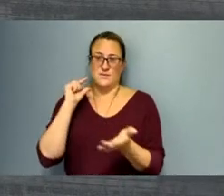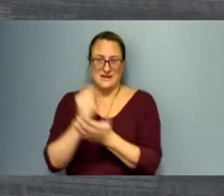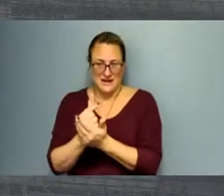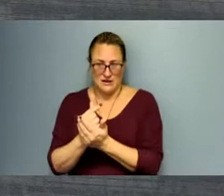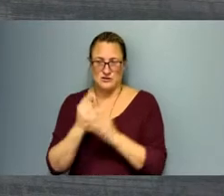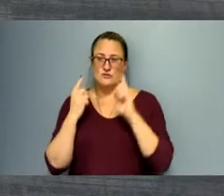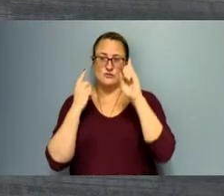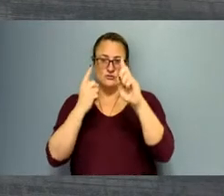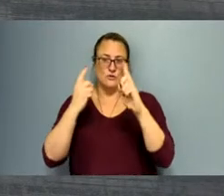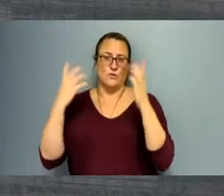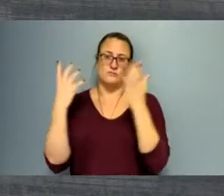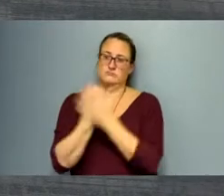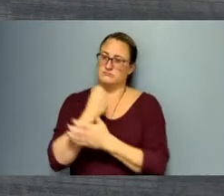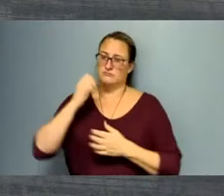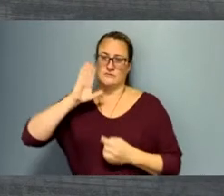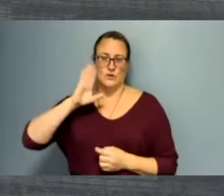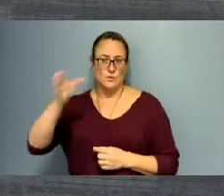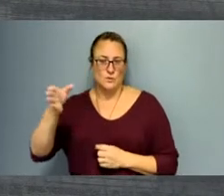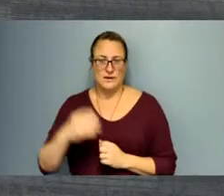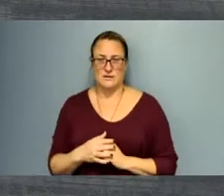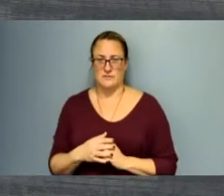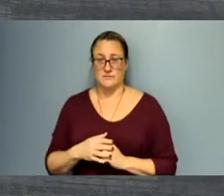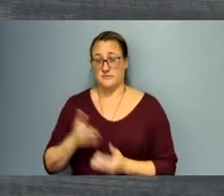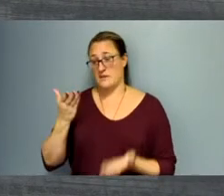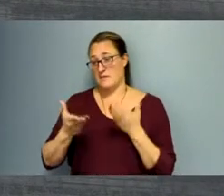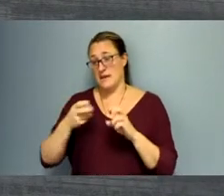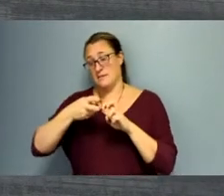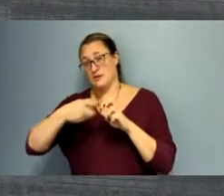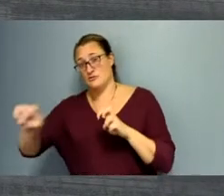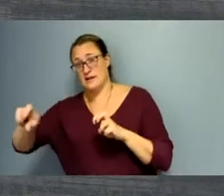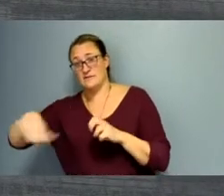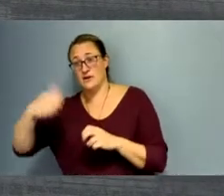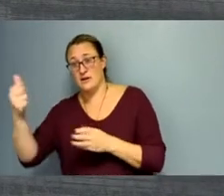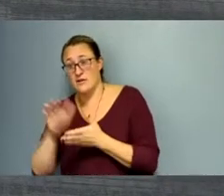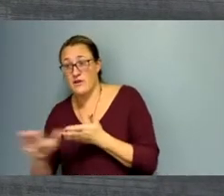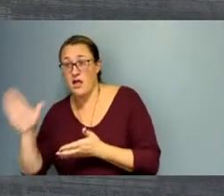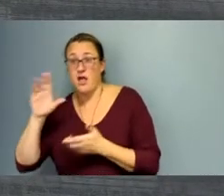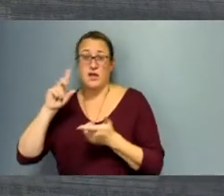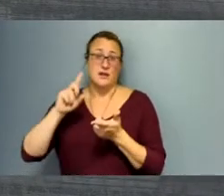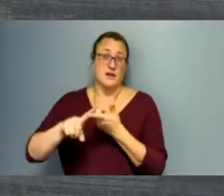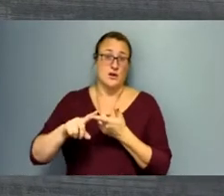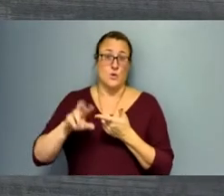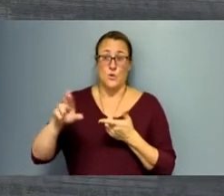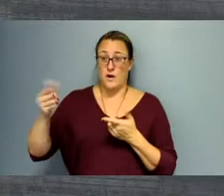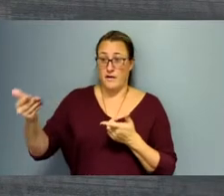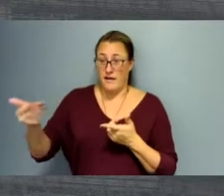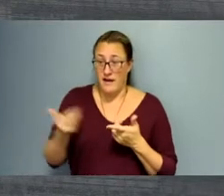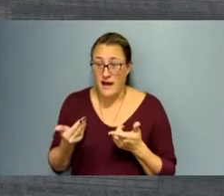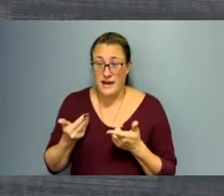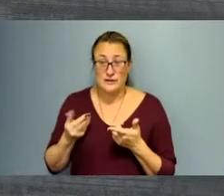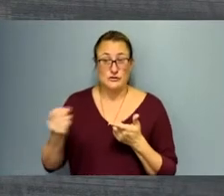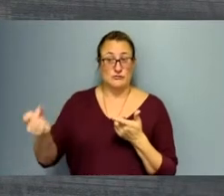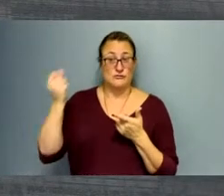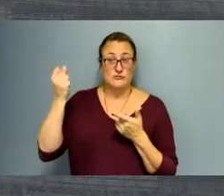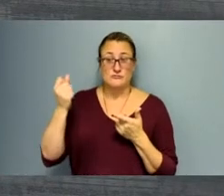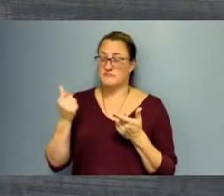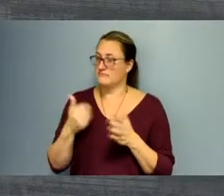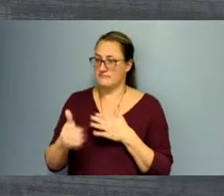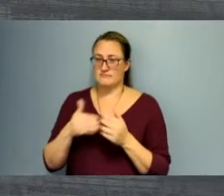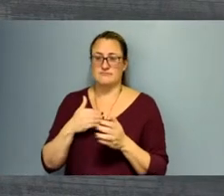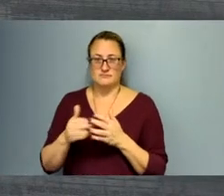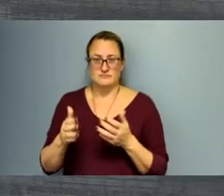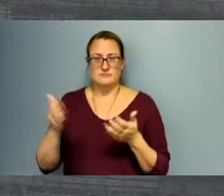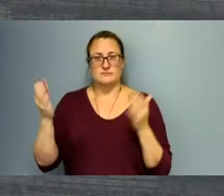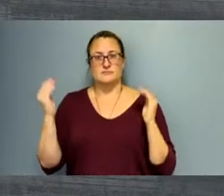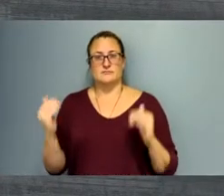intended dream. Whether it's to transfer to an institution, whether it's to be hired right out of an occupational program. And